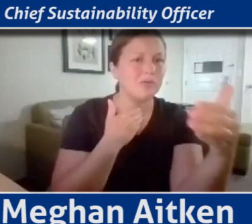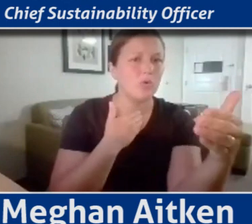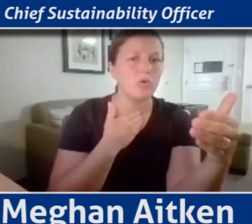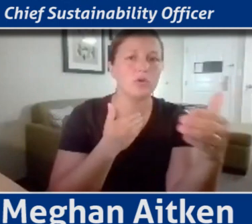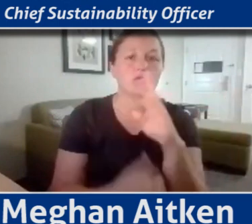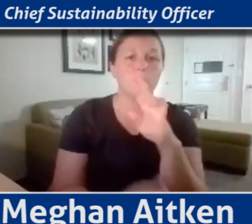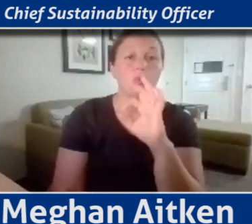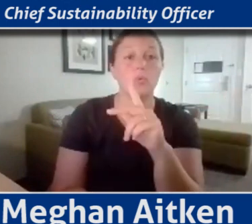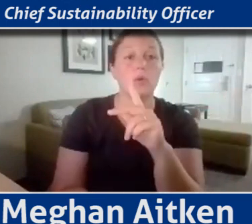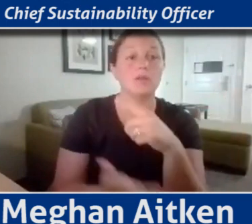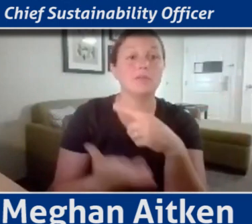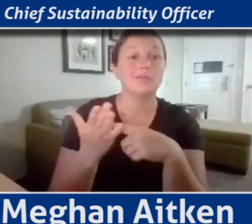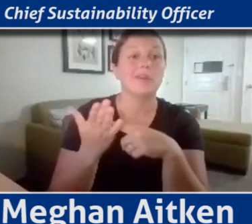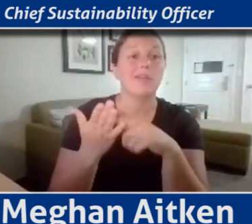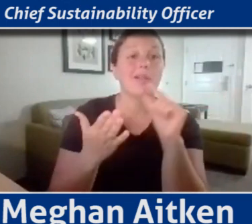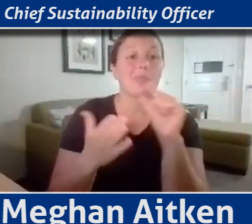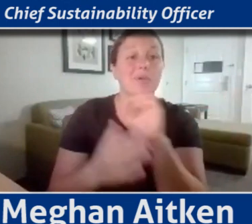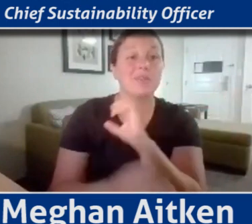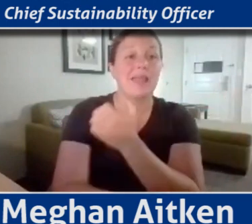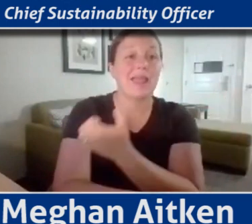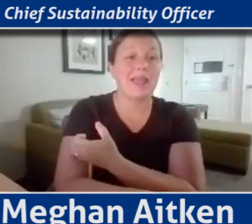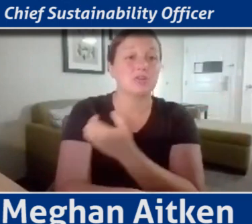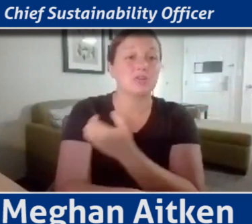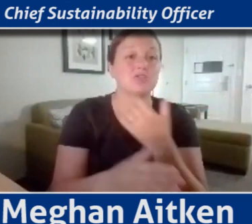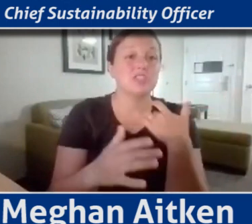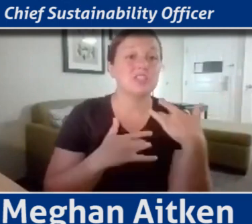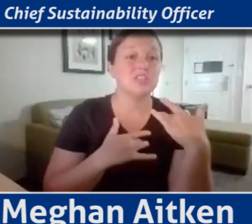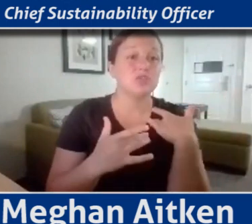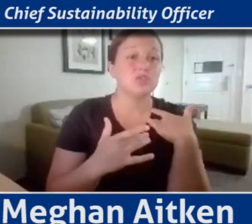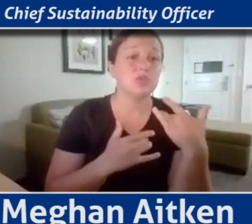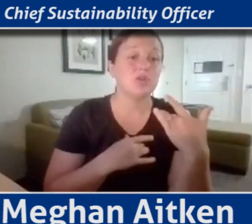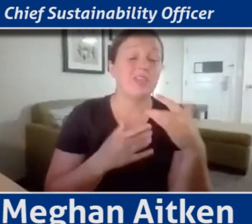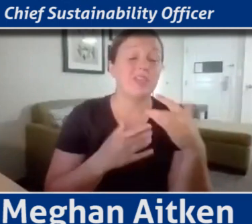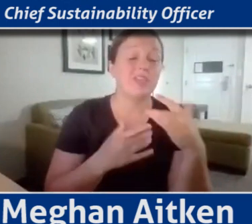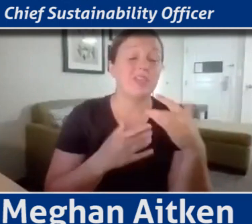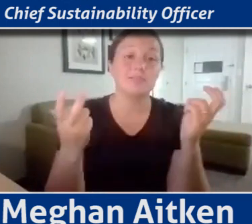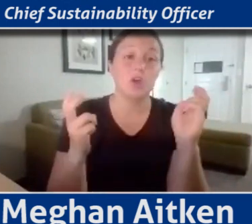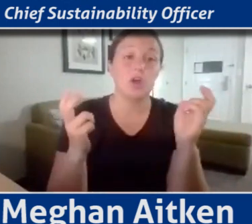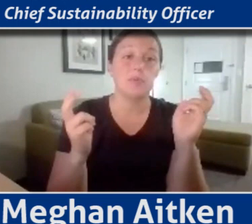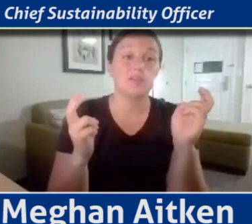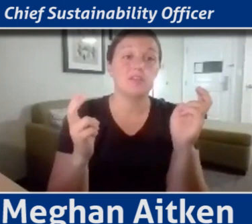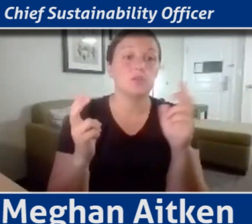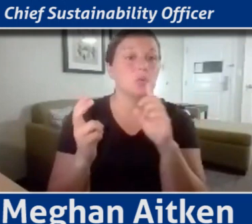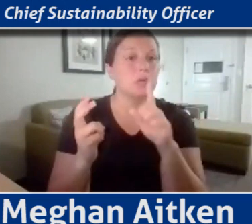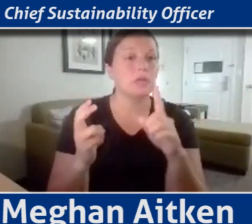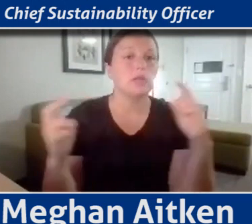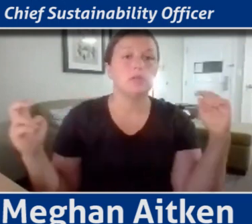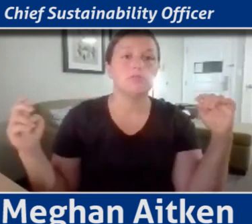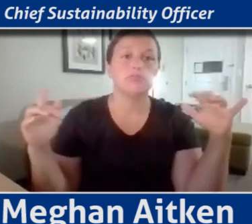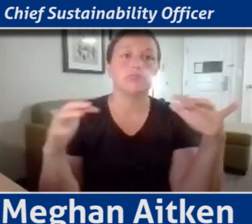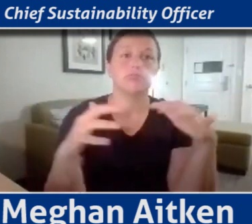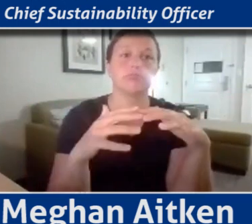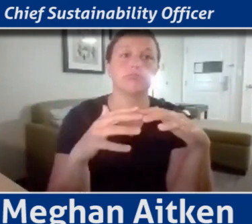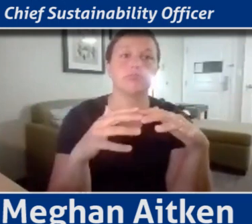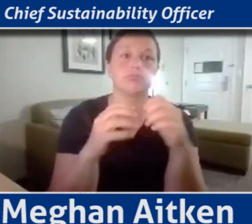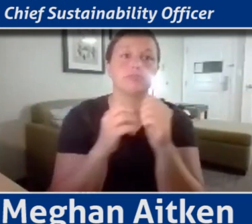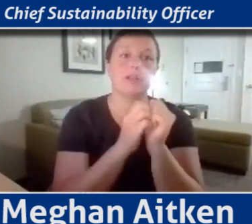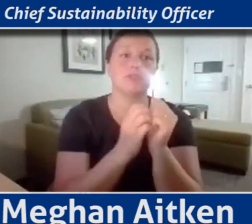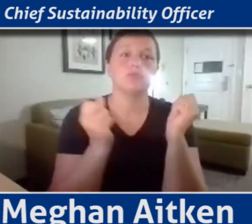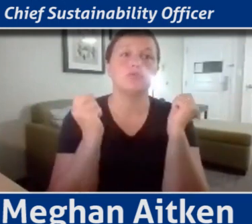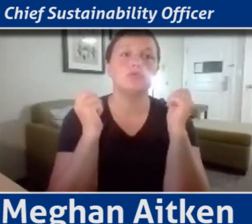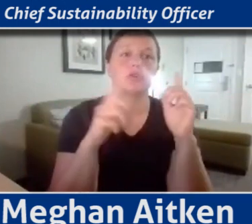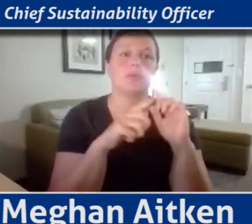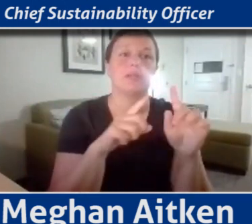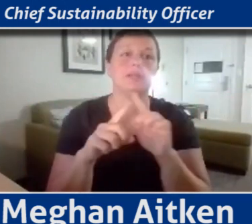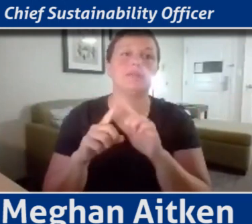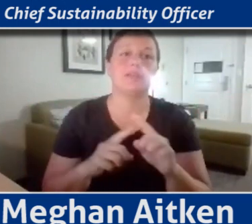is one of those great kind of topics where it is a confluence of so many different issues. Um, so in the